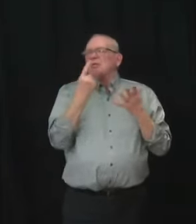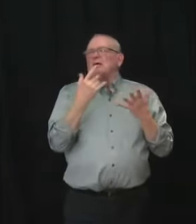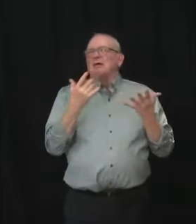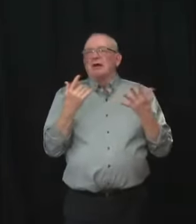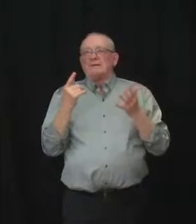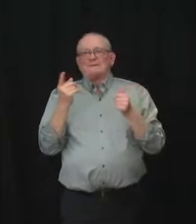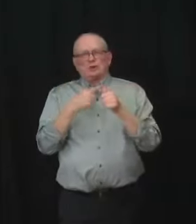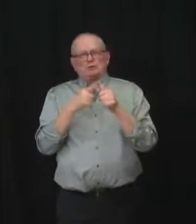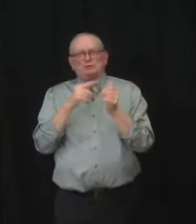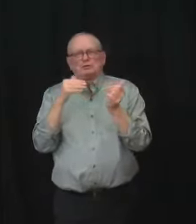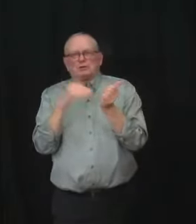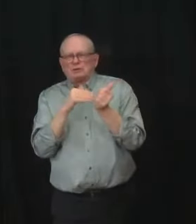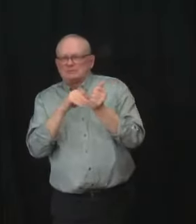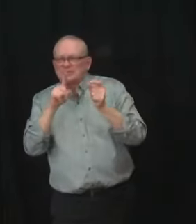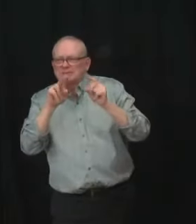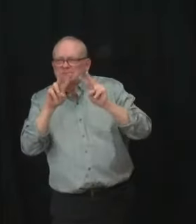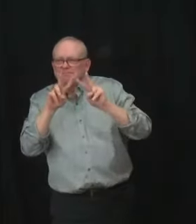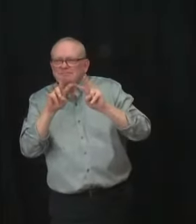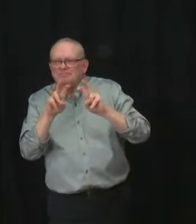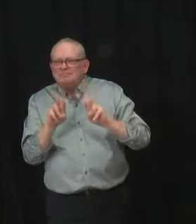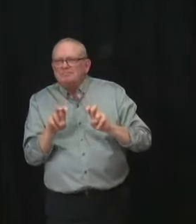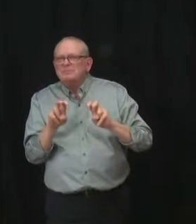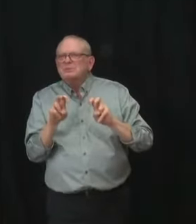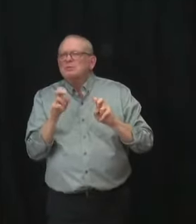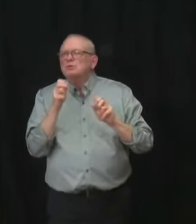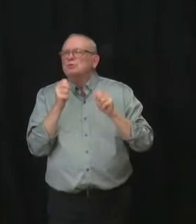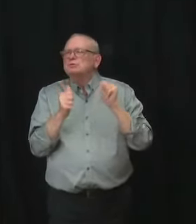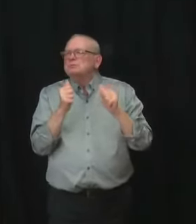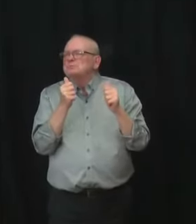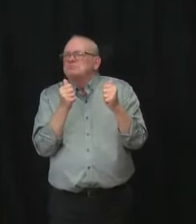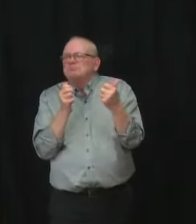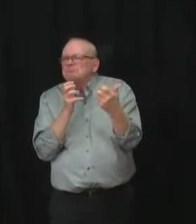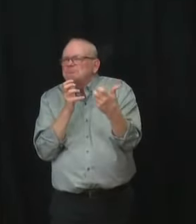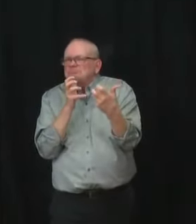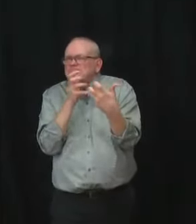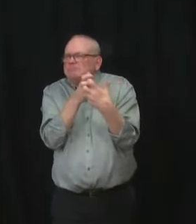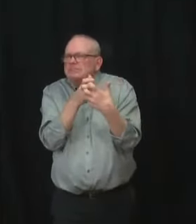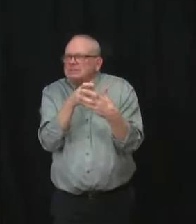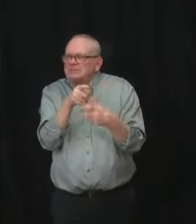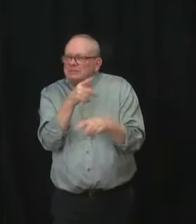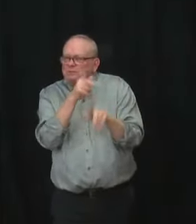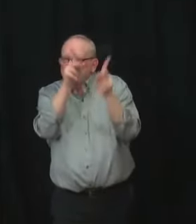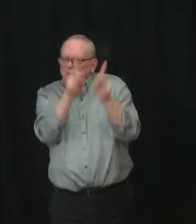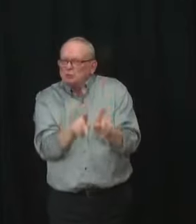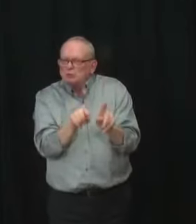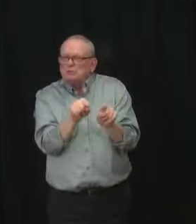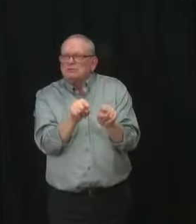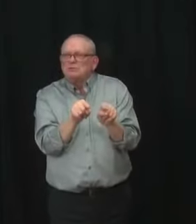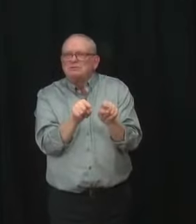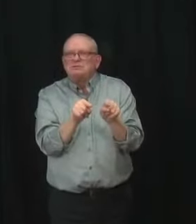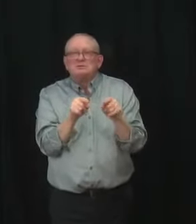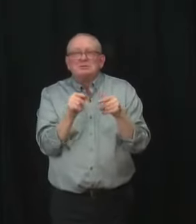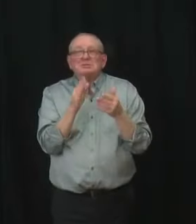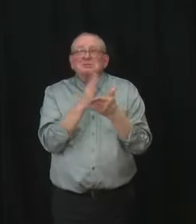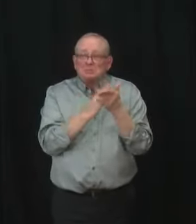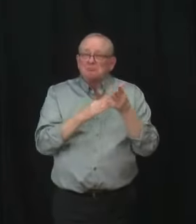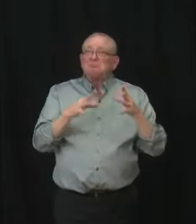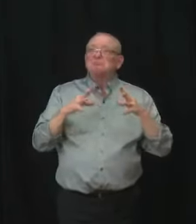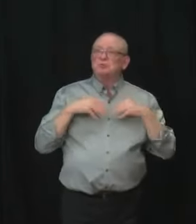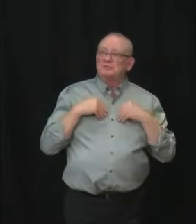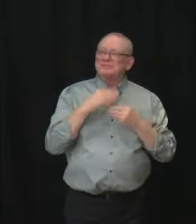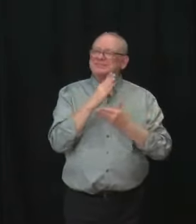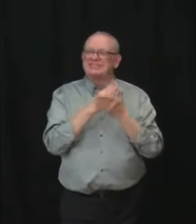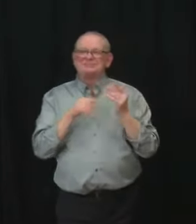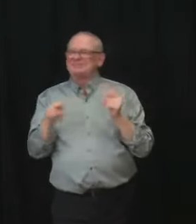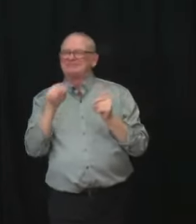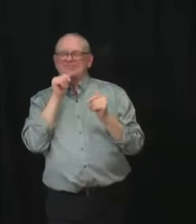who can determine which of the treatment options would be recommended for the patient. I know that there may be many Albertans who wish to